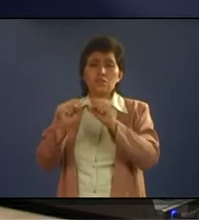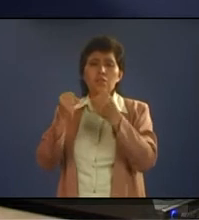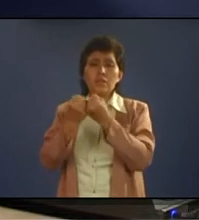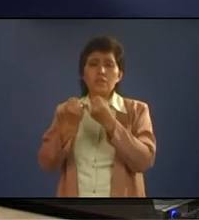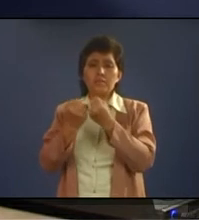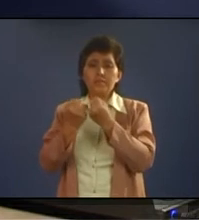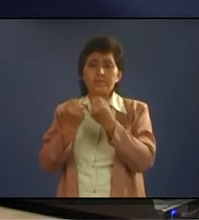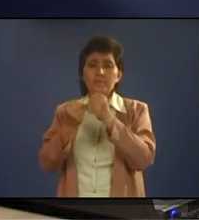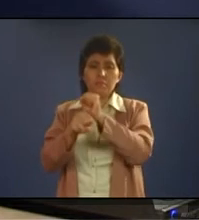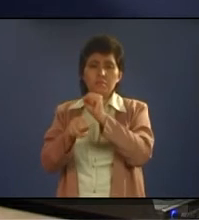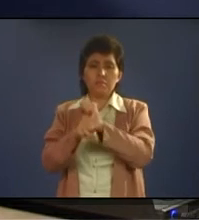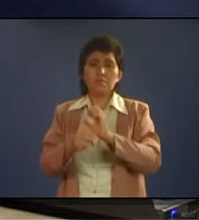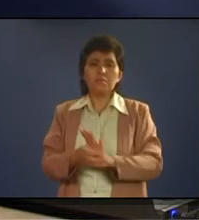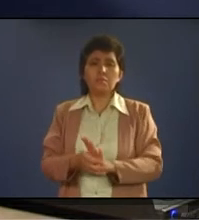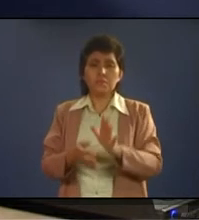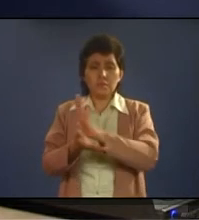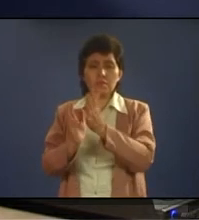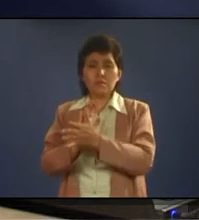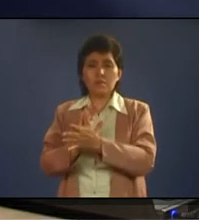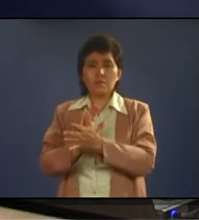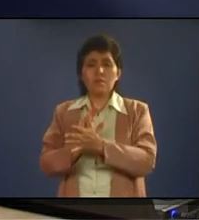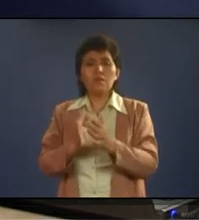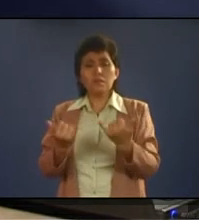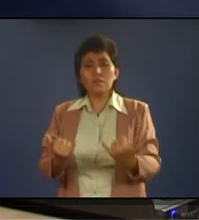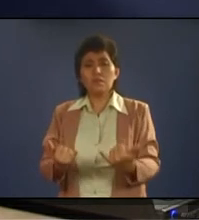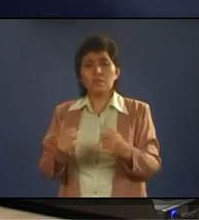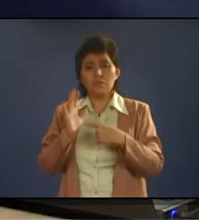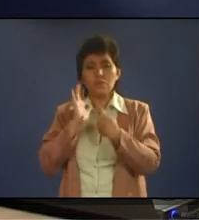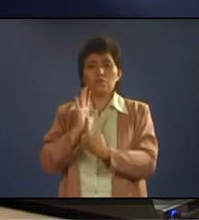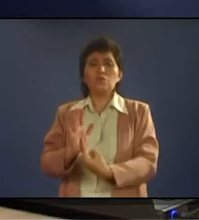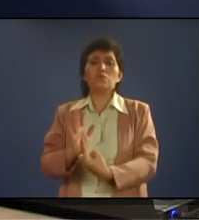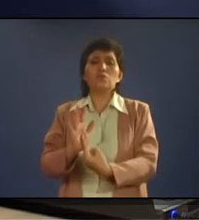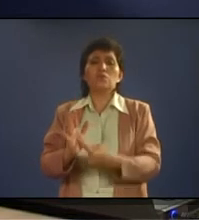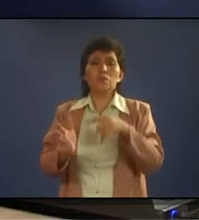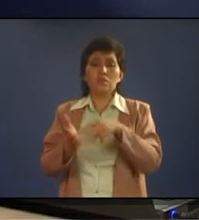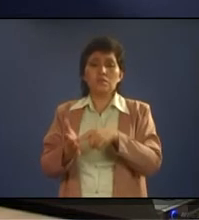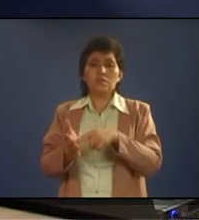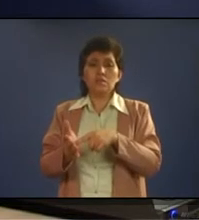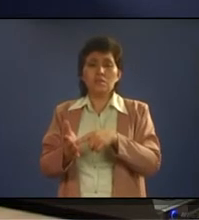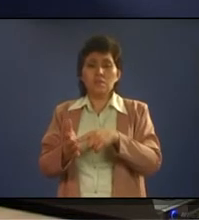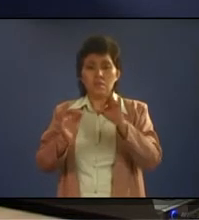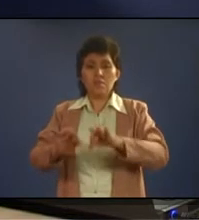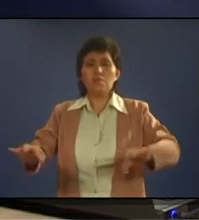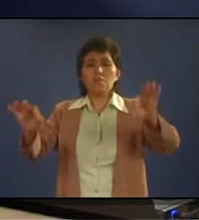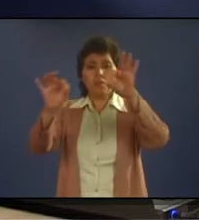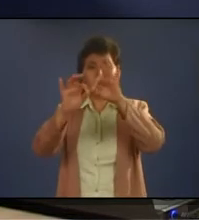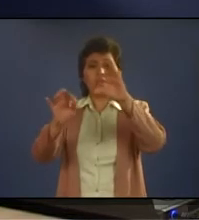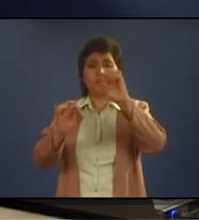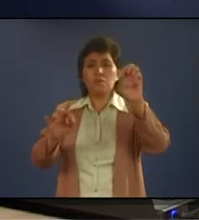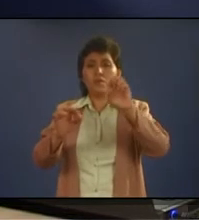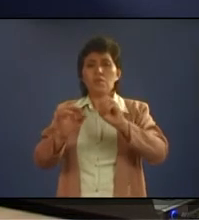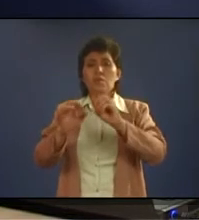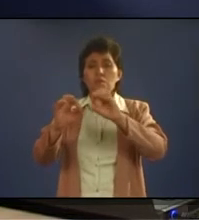it will improve the company's performance by 14% now so this shows that leadership display in an important role